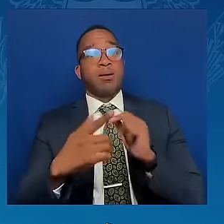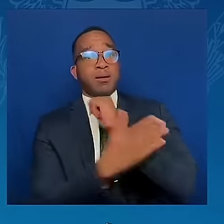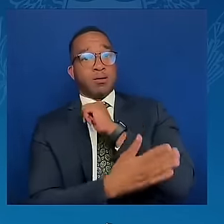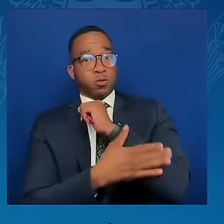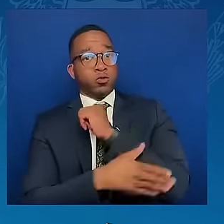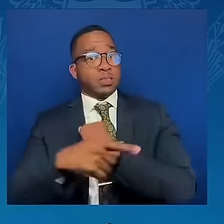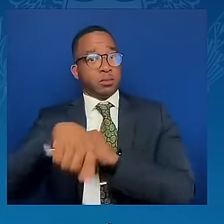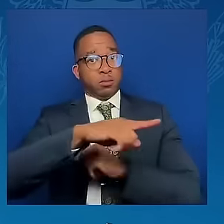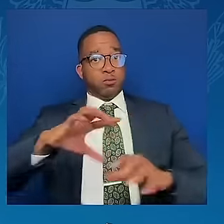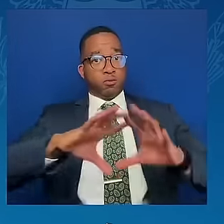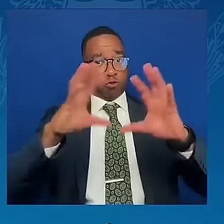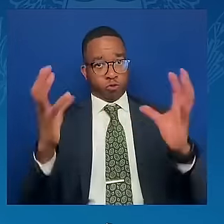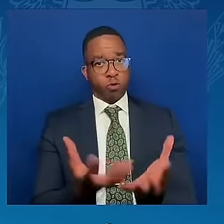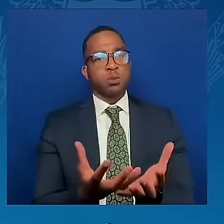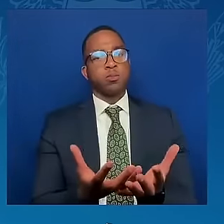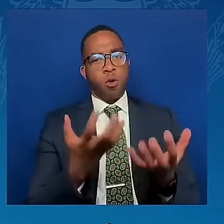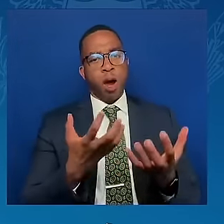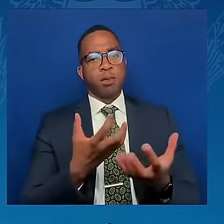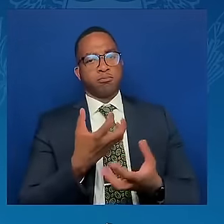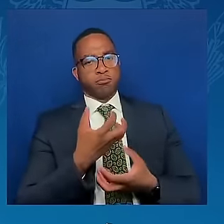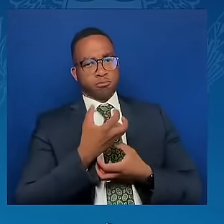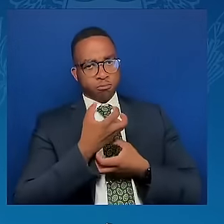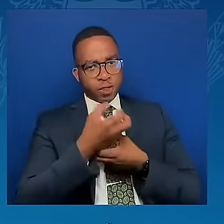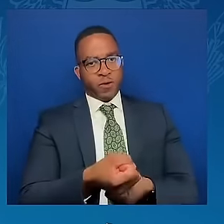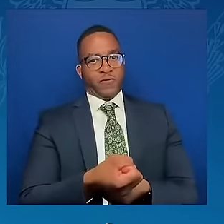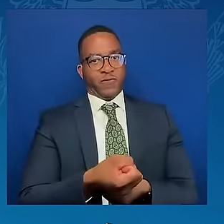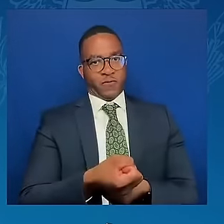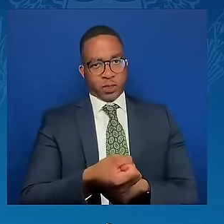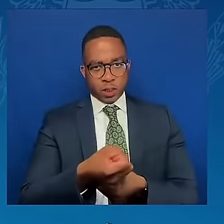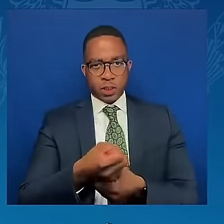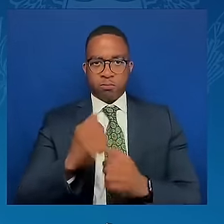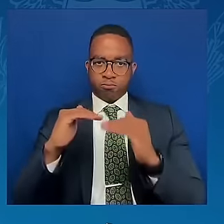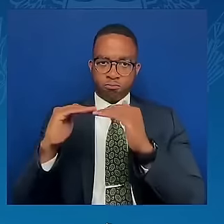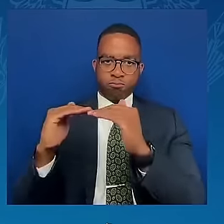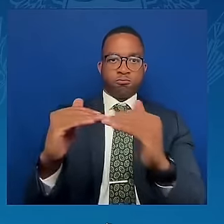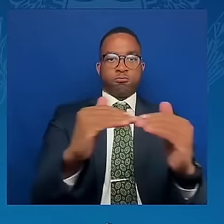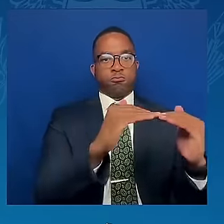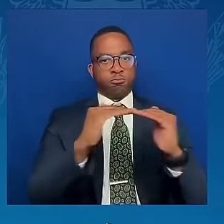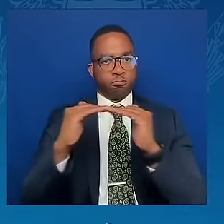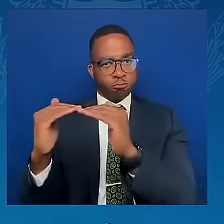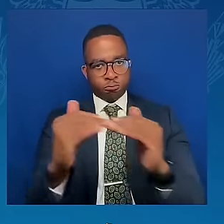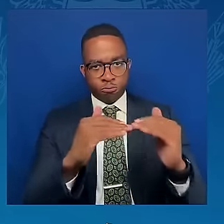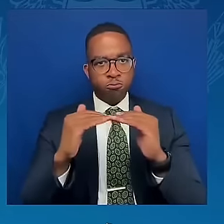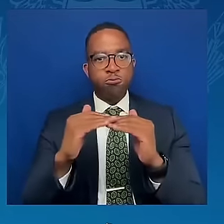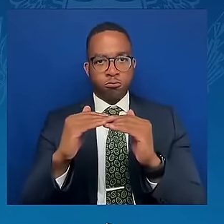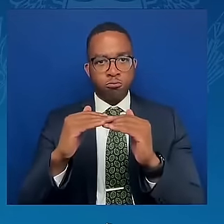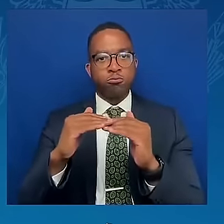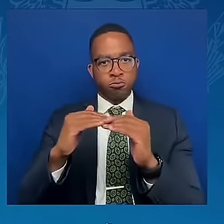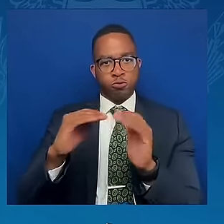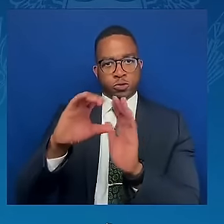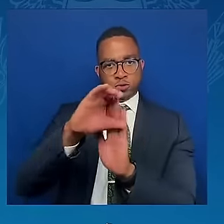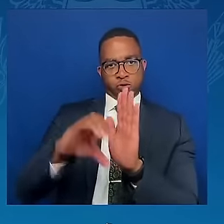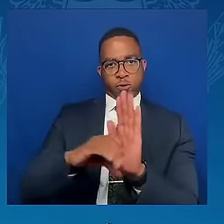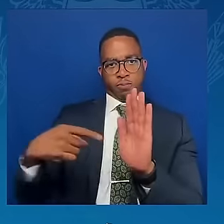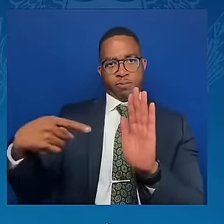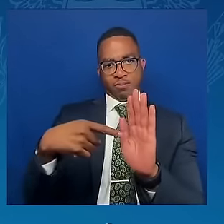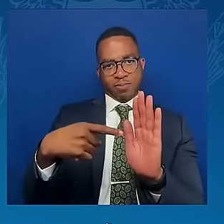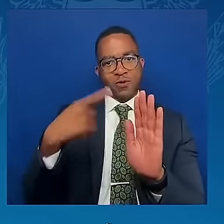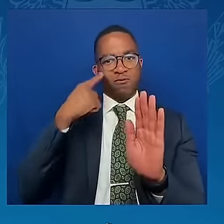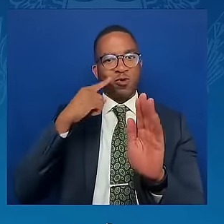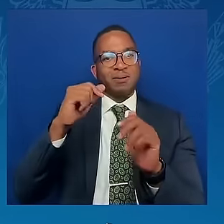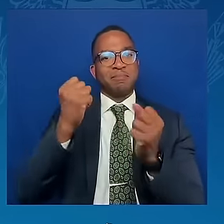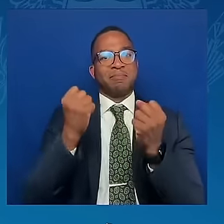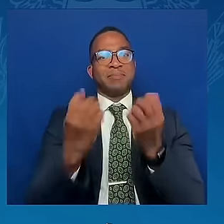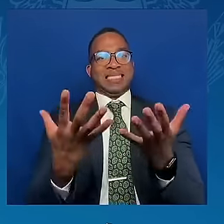same effectiveness of the UN Charter with regard to its rights. And then these wars will